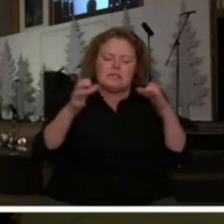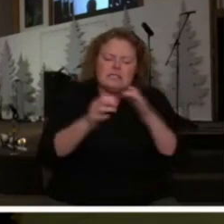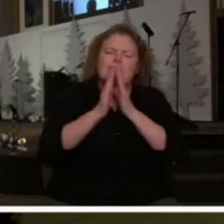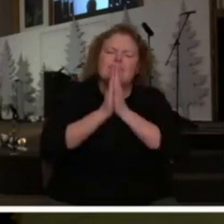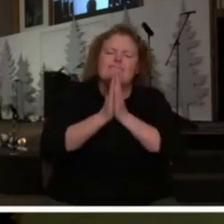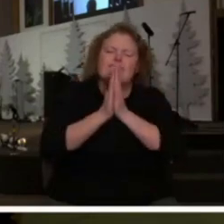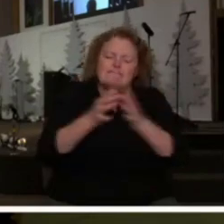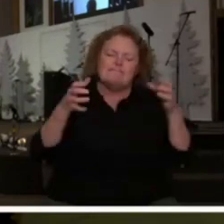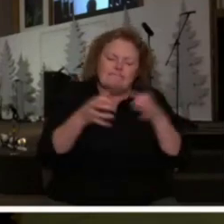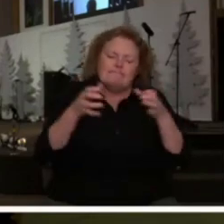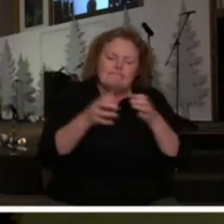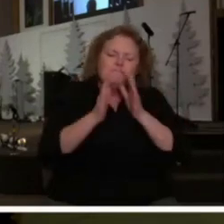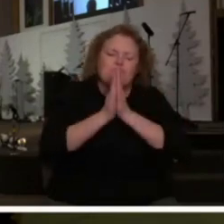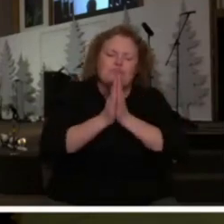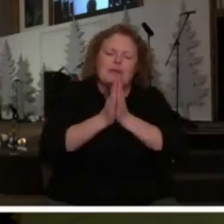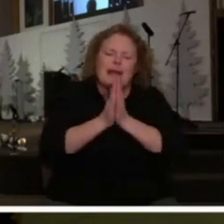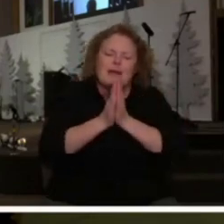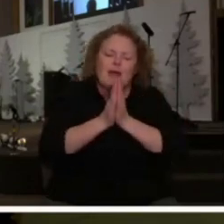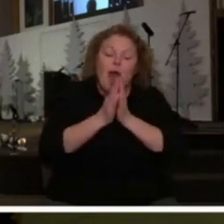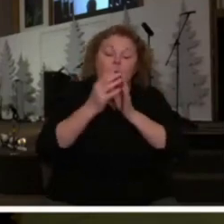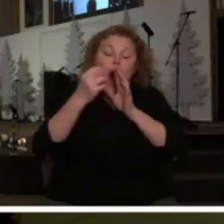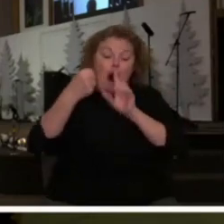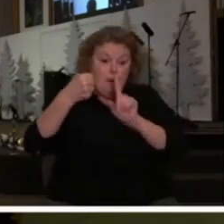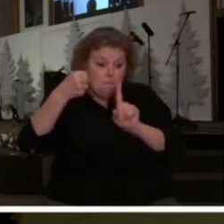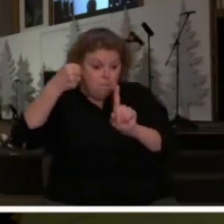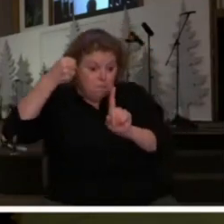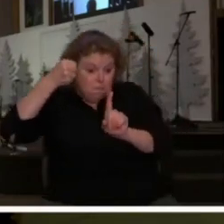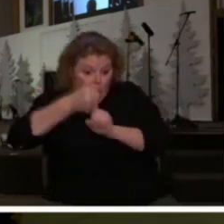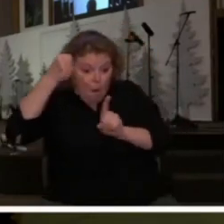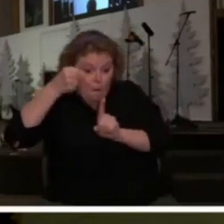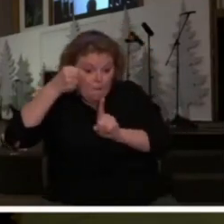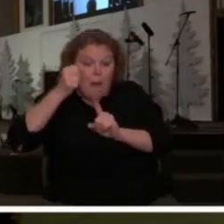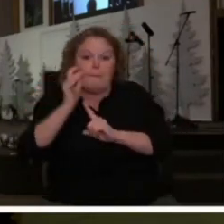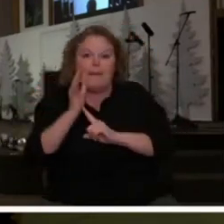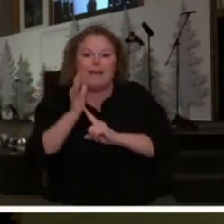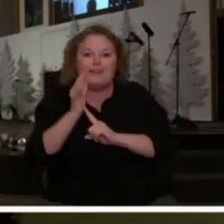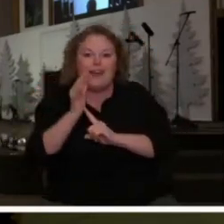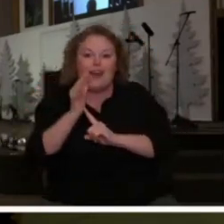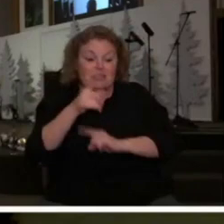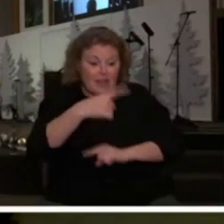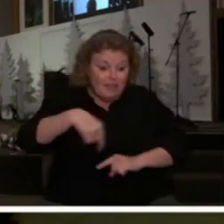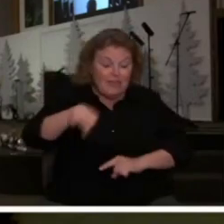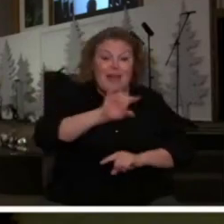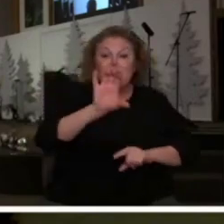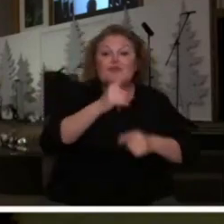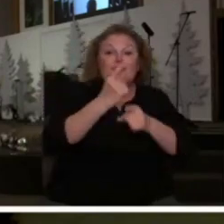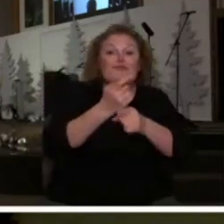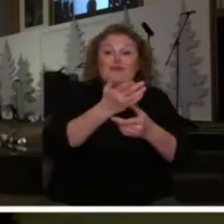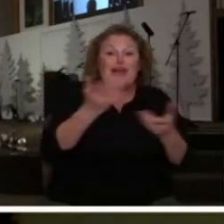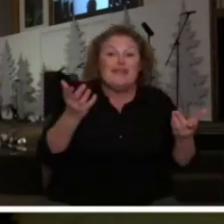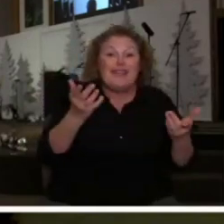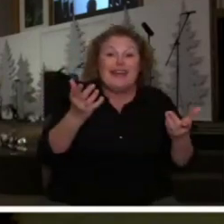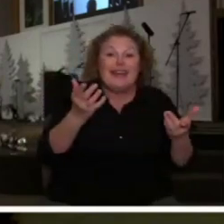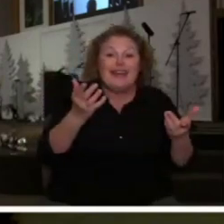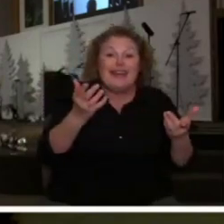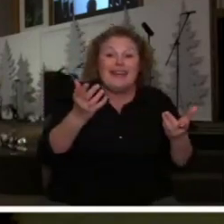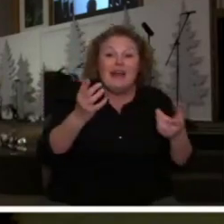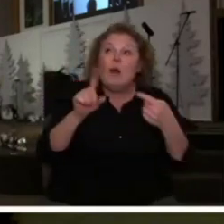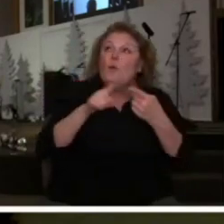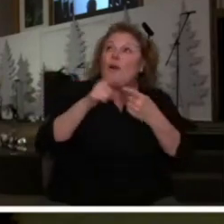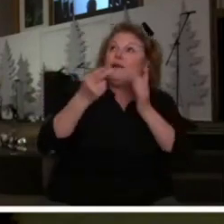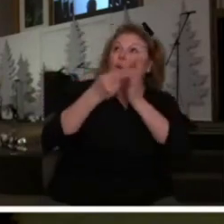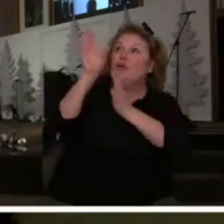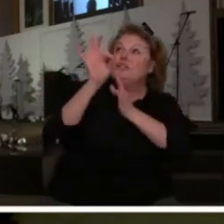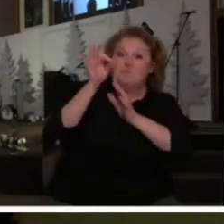in prayer when the right moment came, when the day of Pentecost came, they were doing the right thing when the opportunity was available